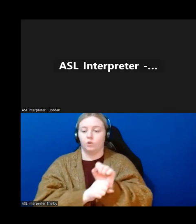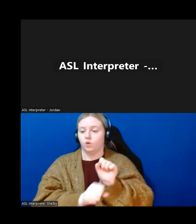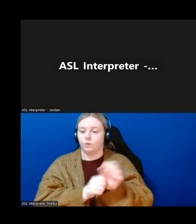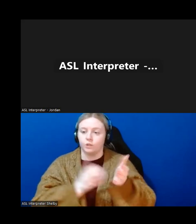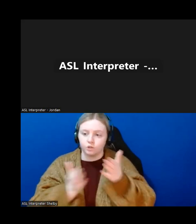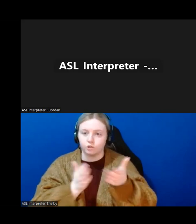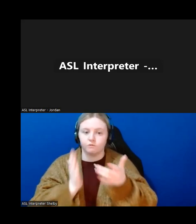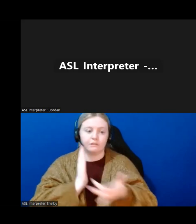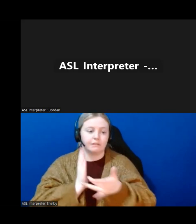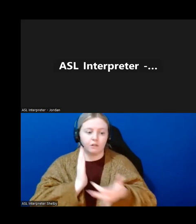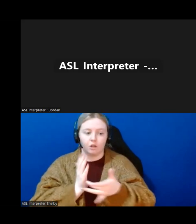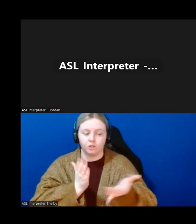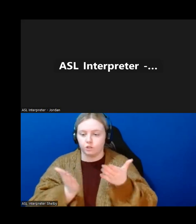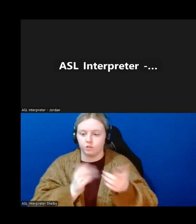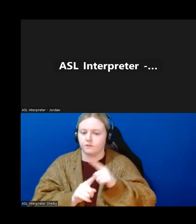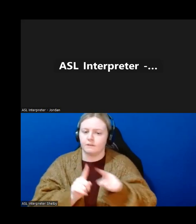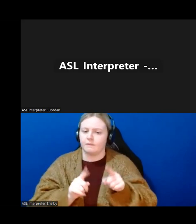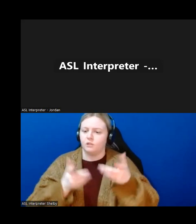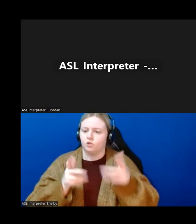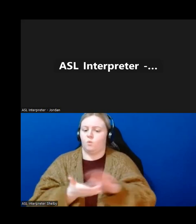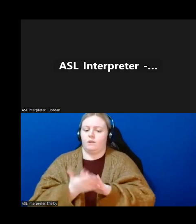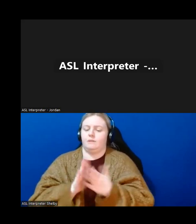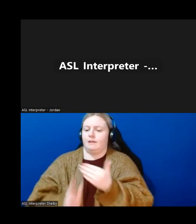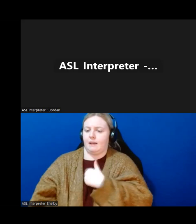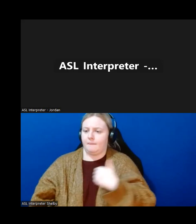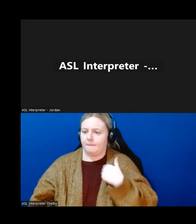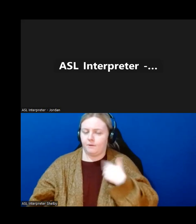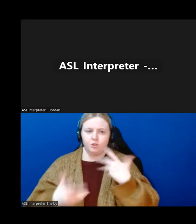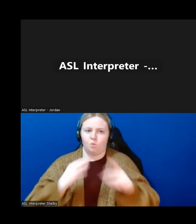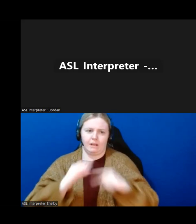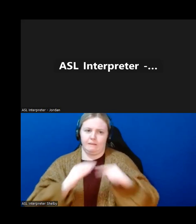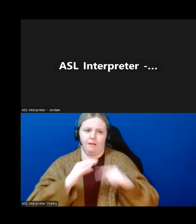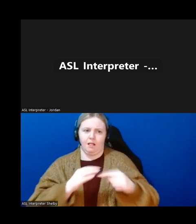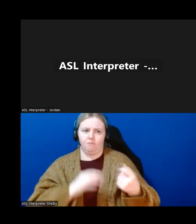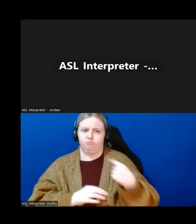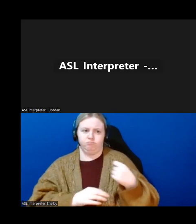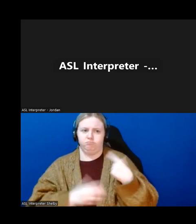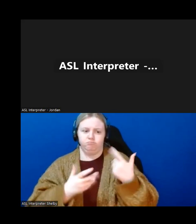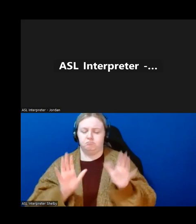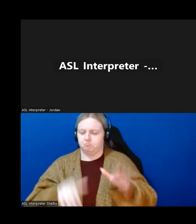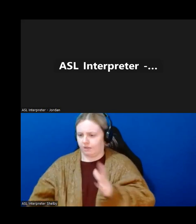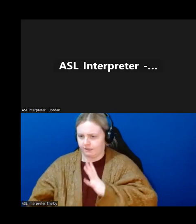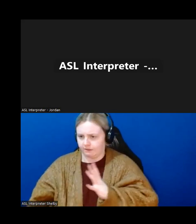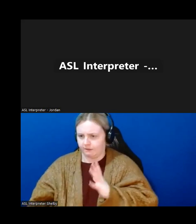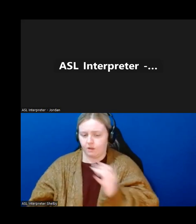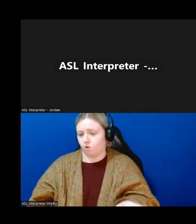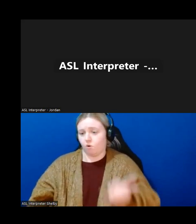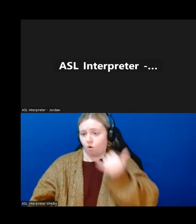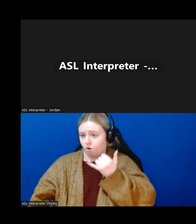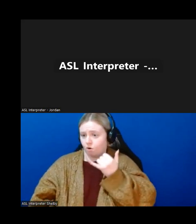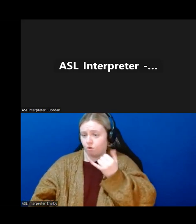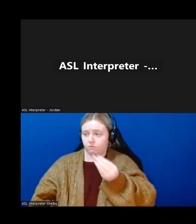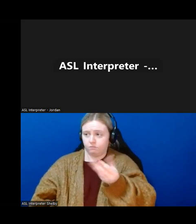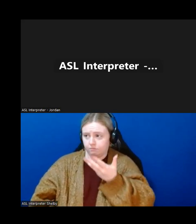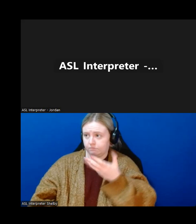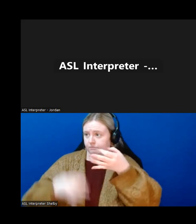technology, but you don't want to actually become a member and receive our emails, that's okay too. Just give us a call and tell us what you need.